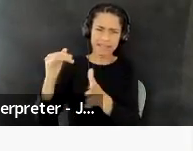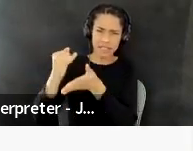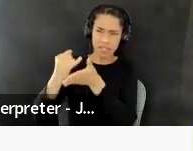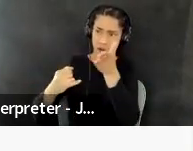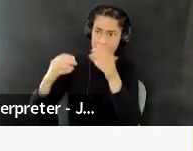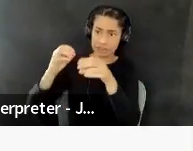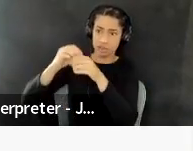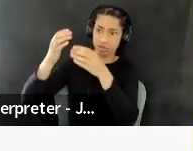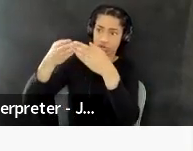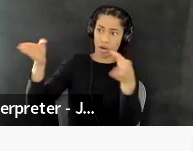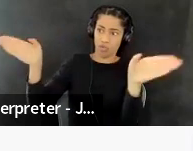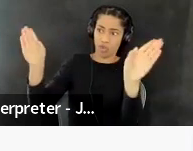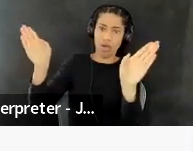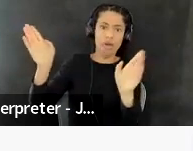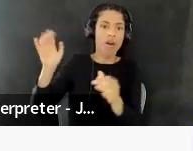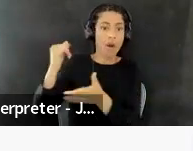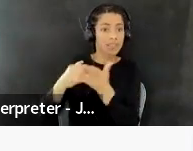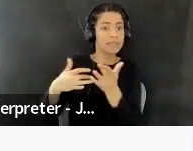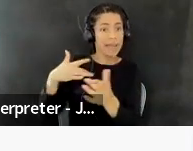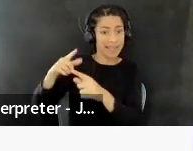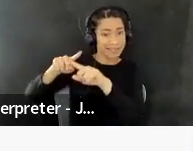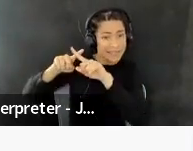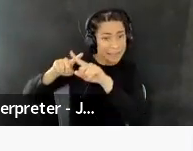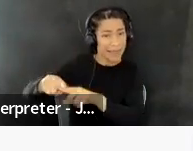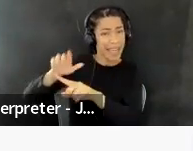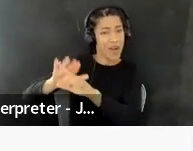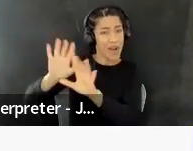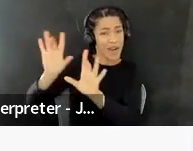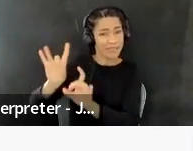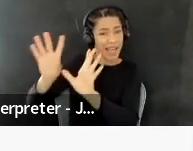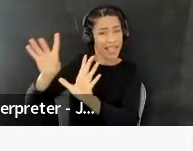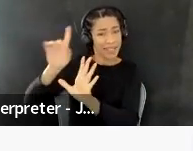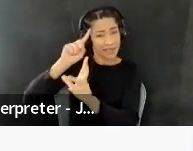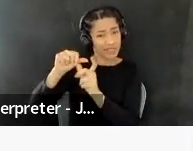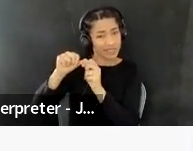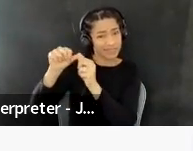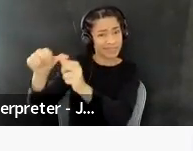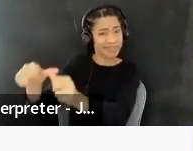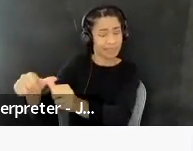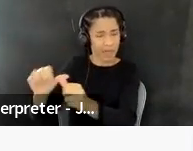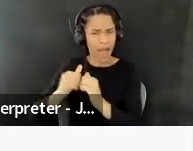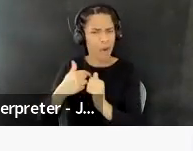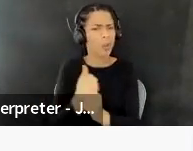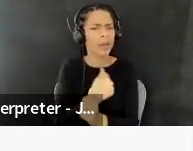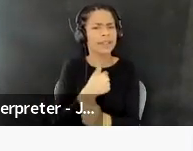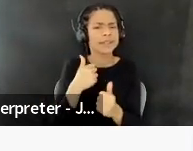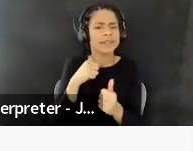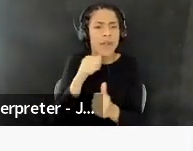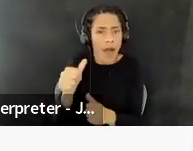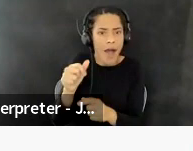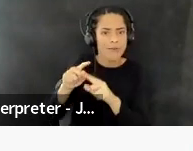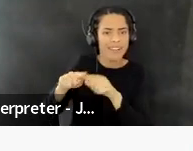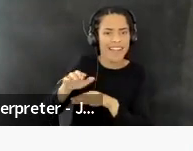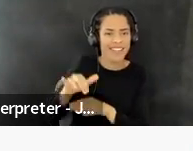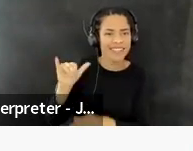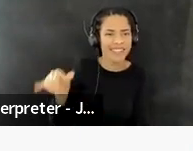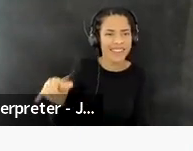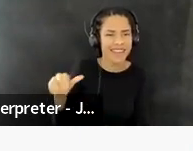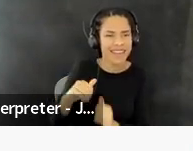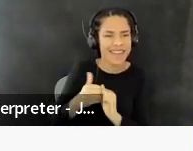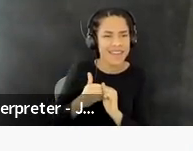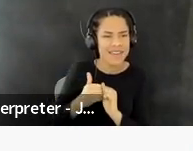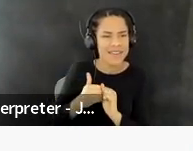relies upon to sustain itself? And it, I think it was an incredibly,